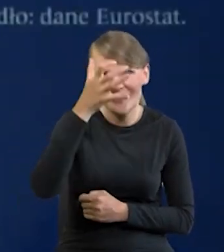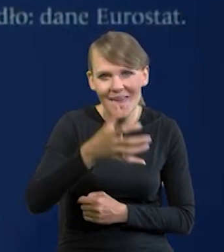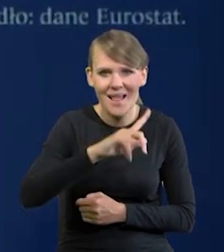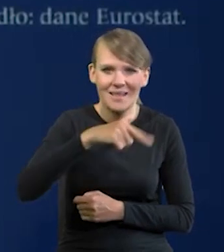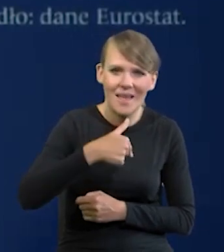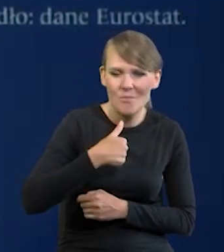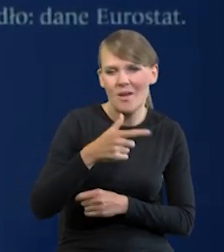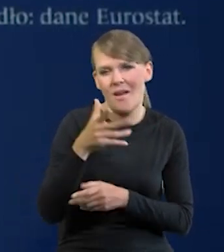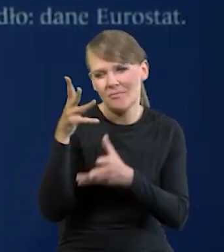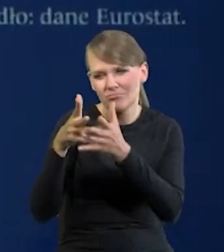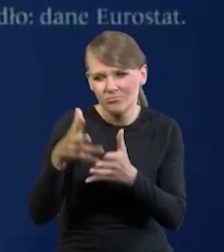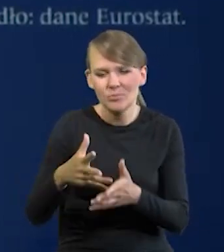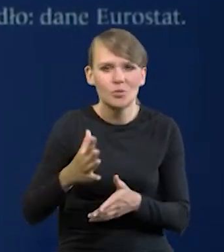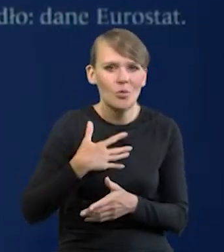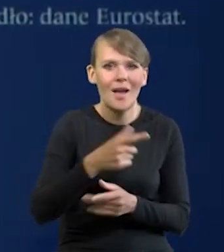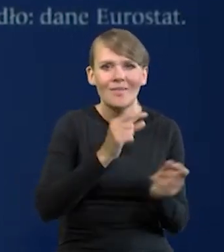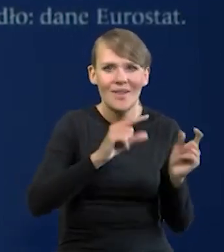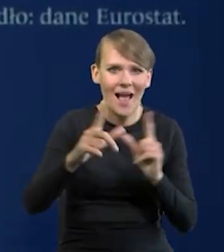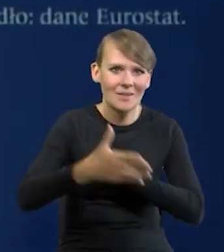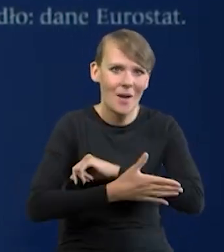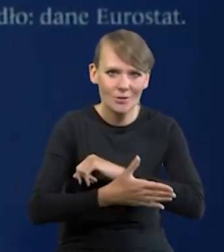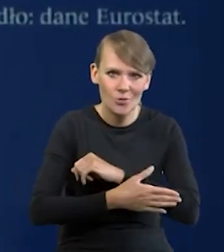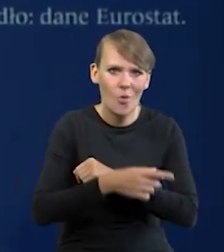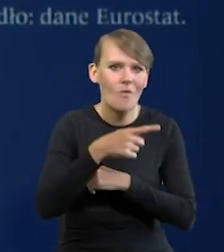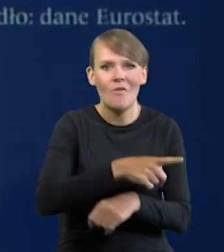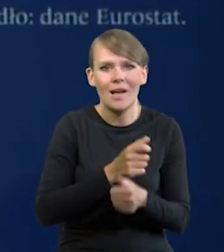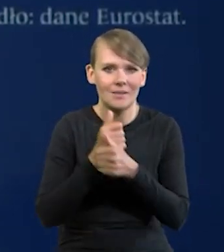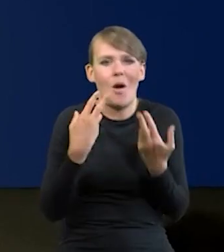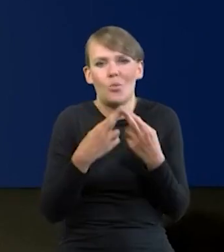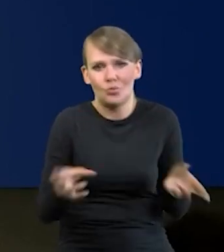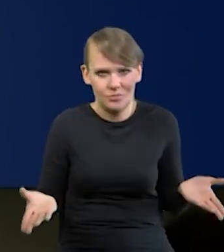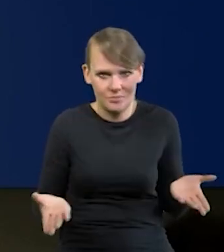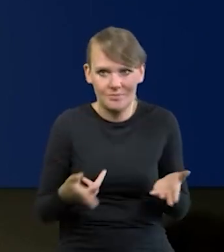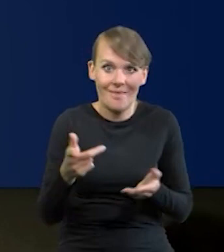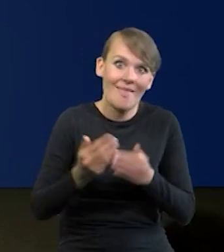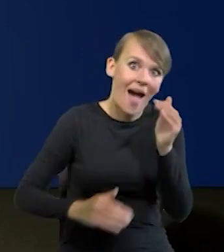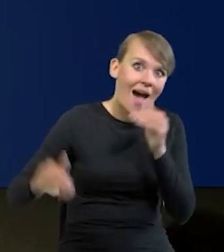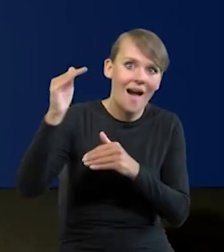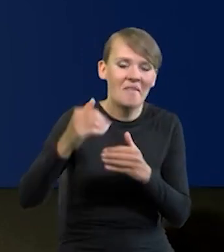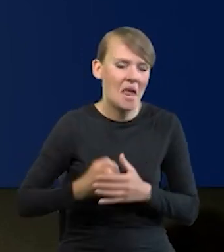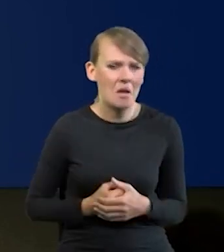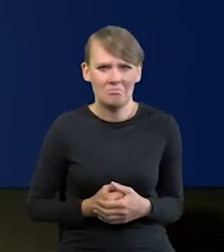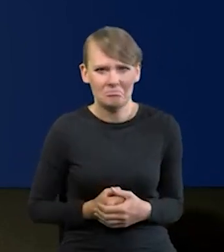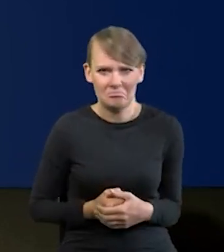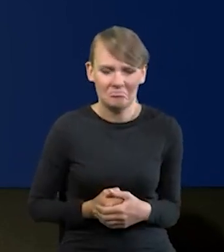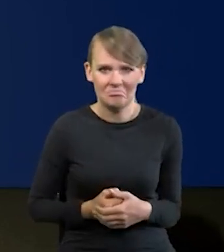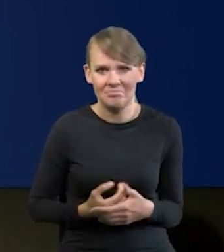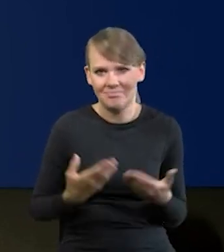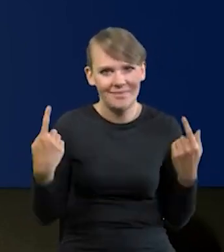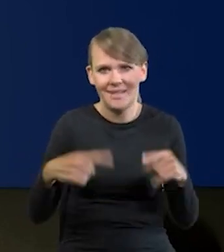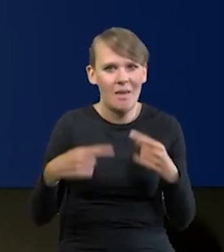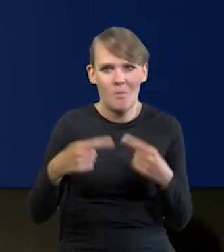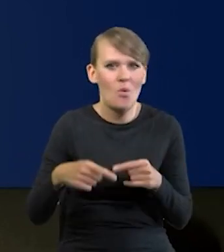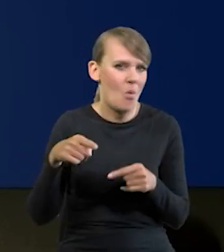2023. This year, the GDP of Poland is expected to grow slightly, but only by a small amount. The bank broke down